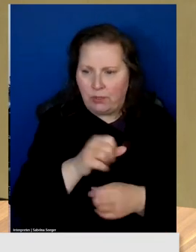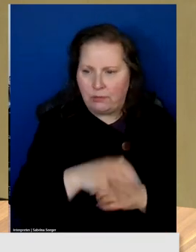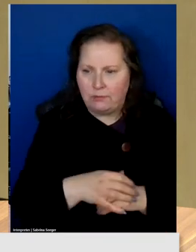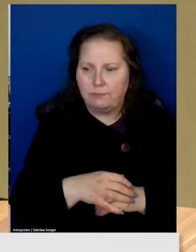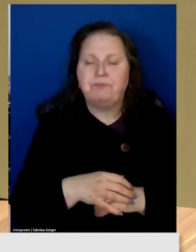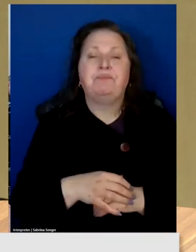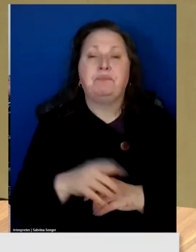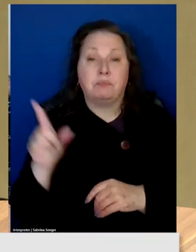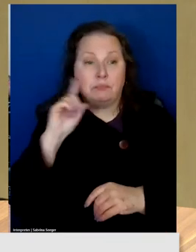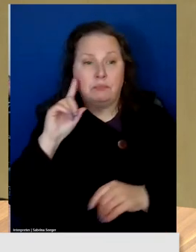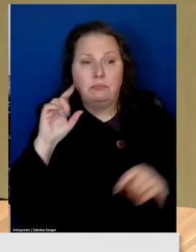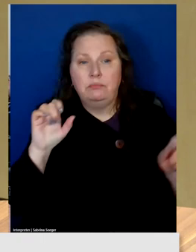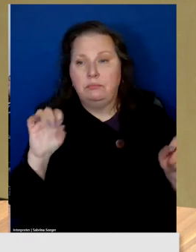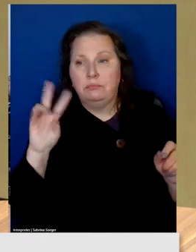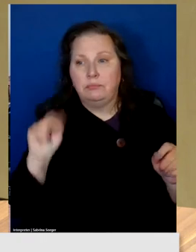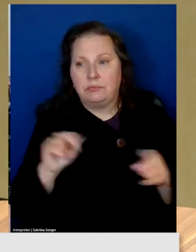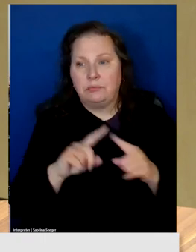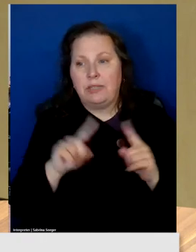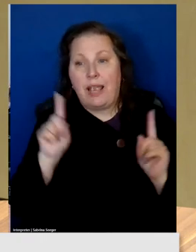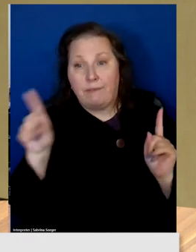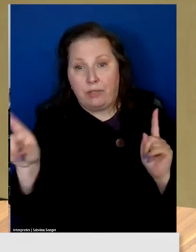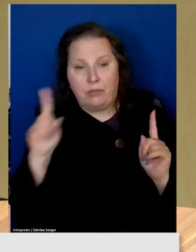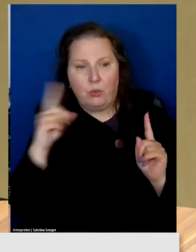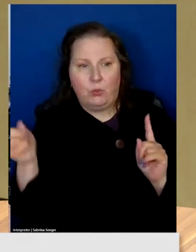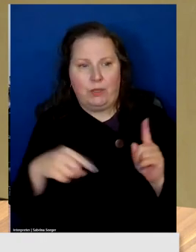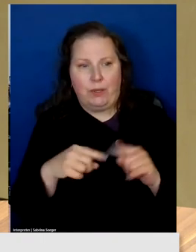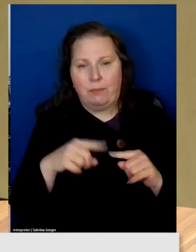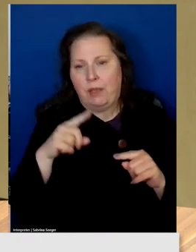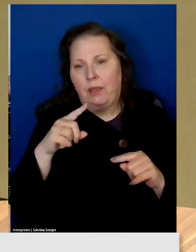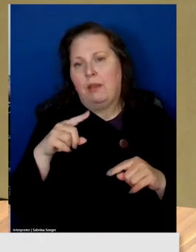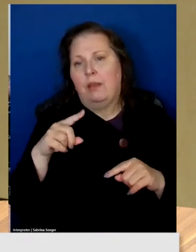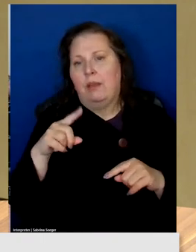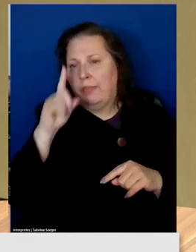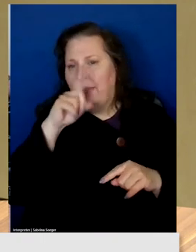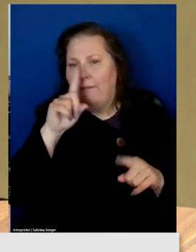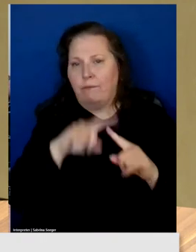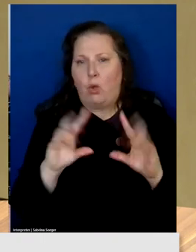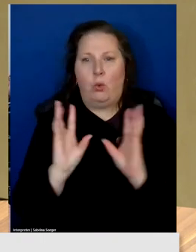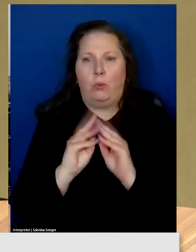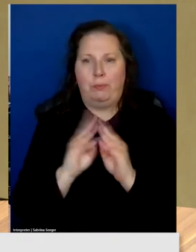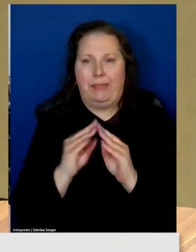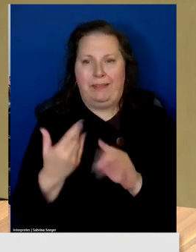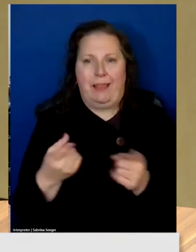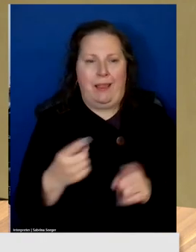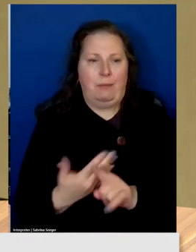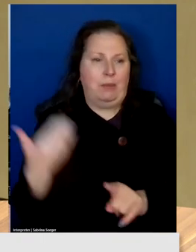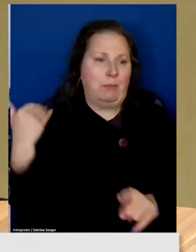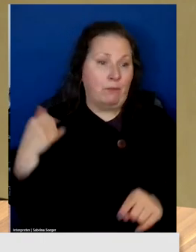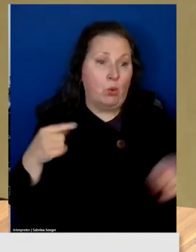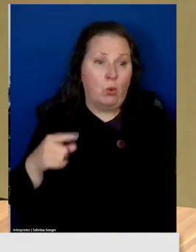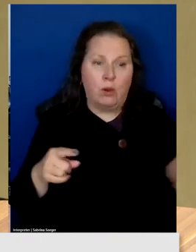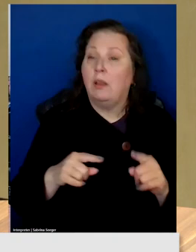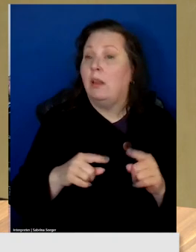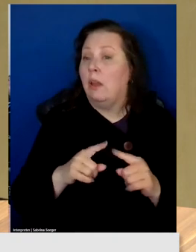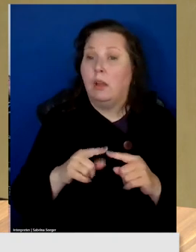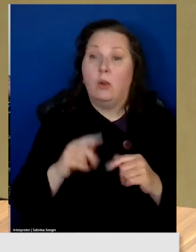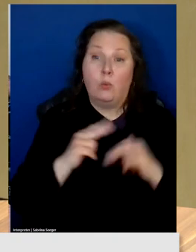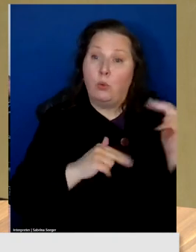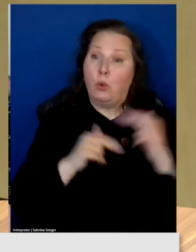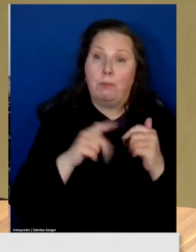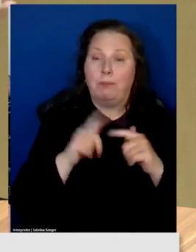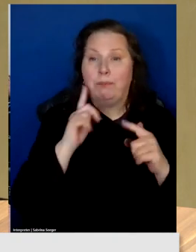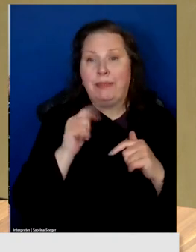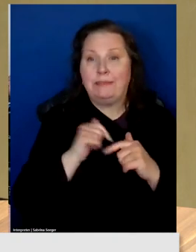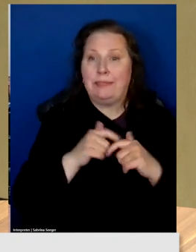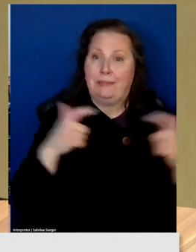Evan Carlson, who was here for the faux TCAP meeting, uh, saying that we're all building carrier grade.